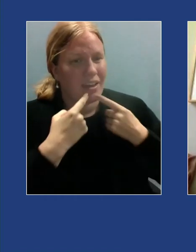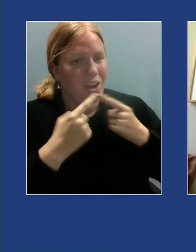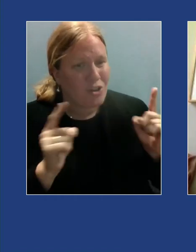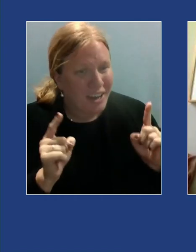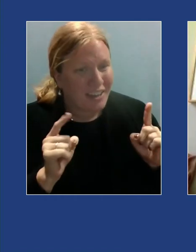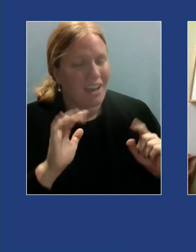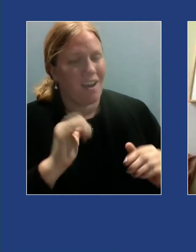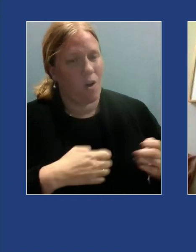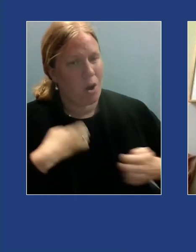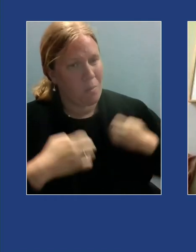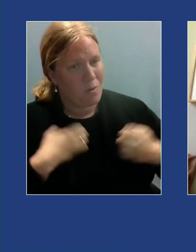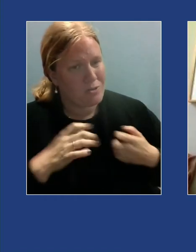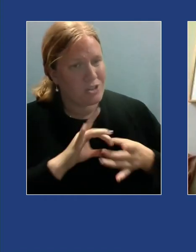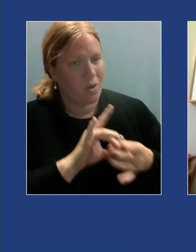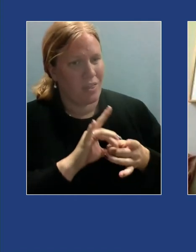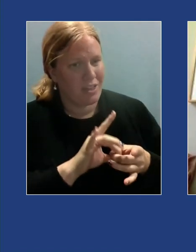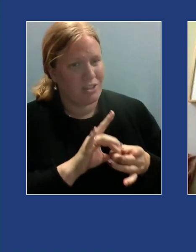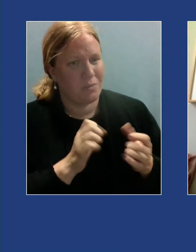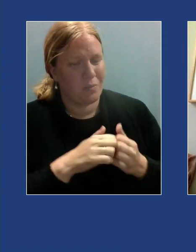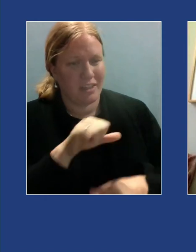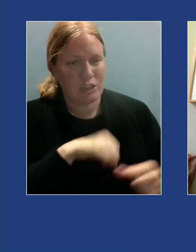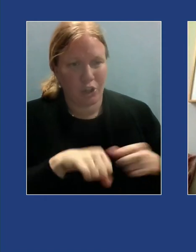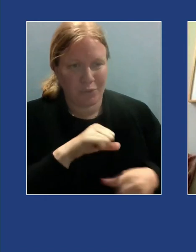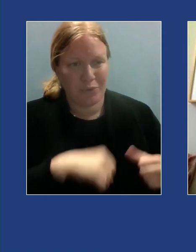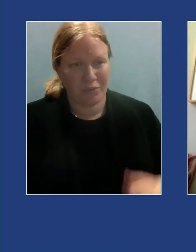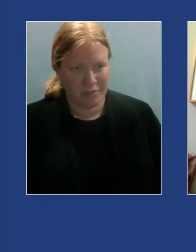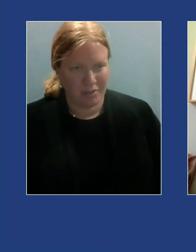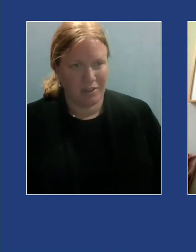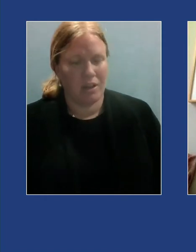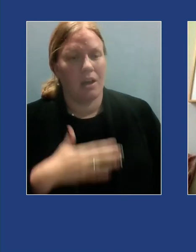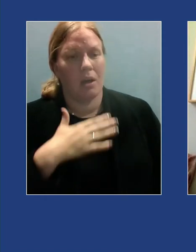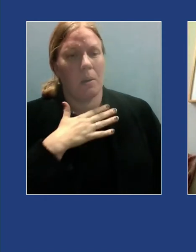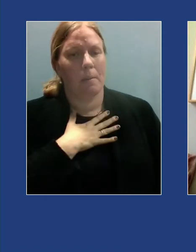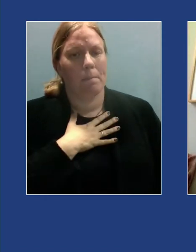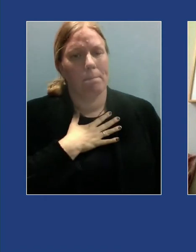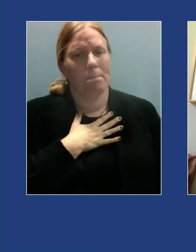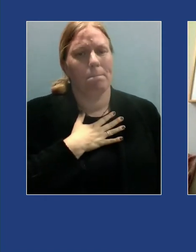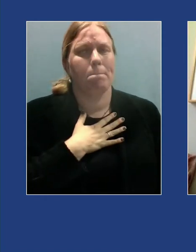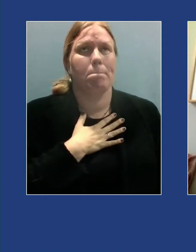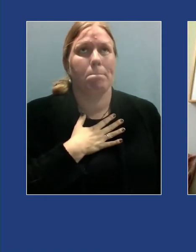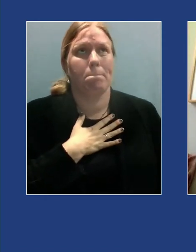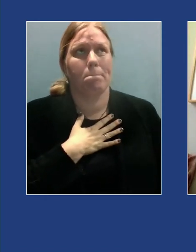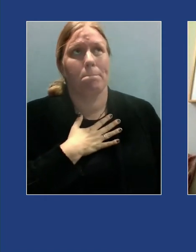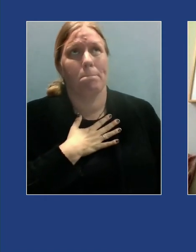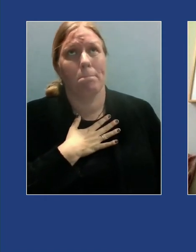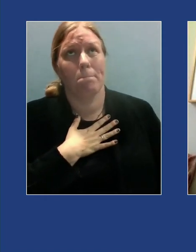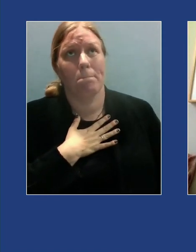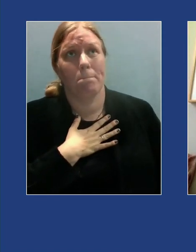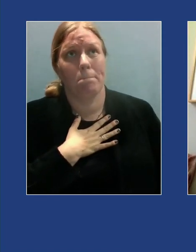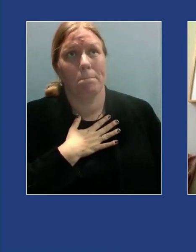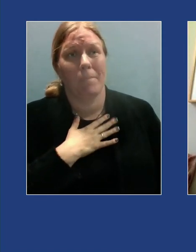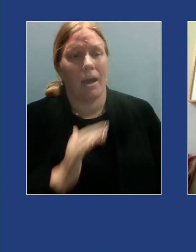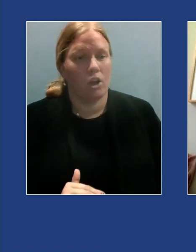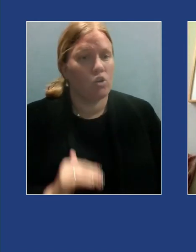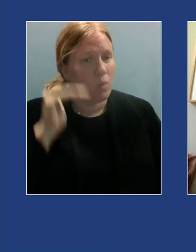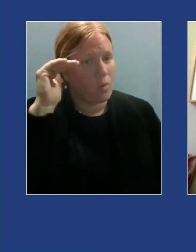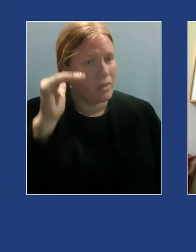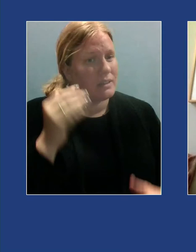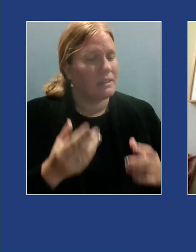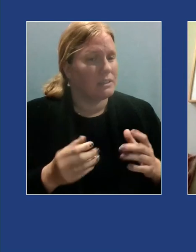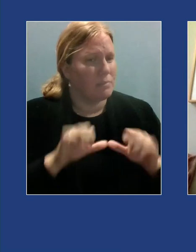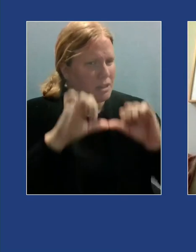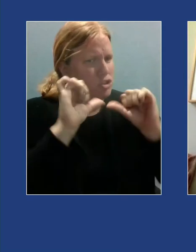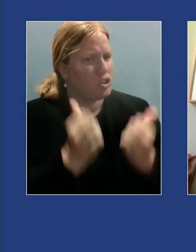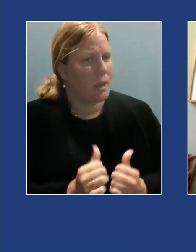experience of our relationship to one another my identity I would say has certainly been strongly shaped by growing up and living in a